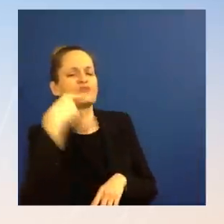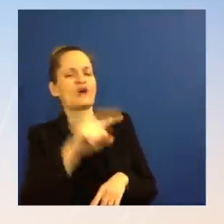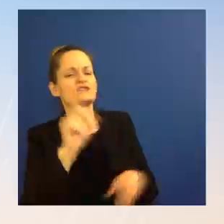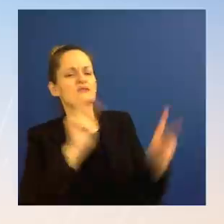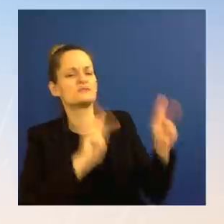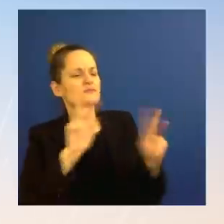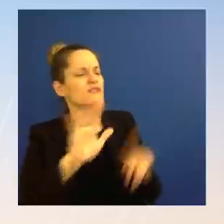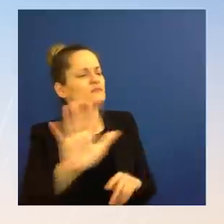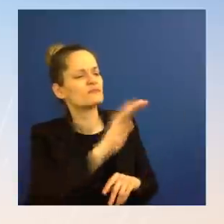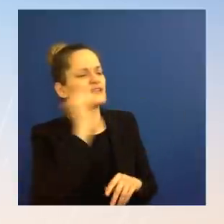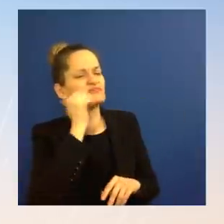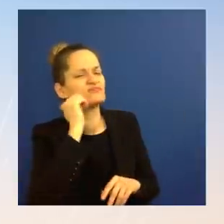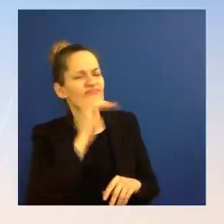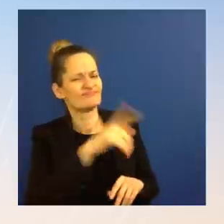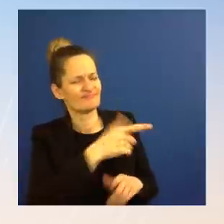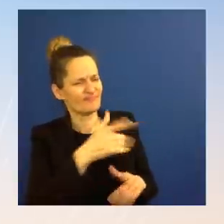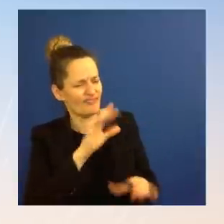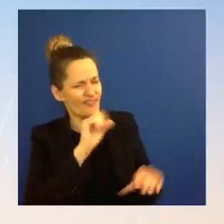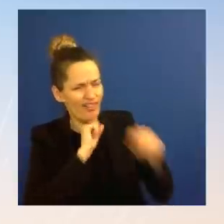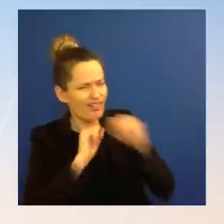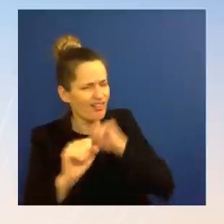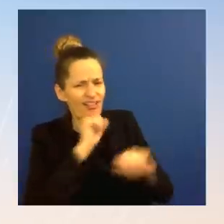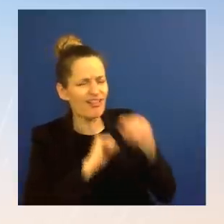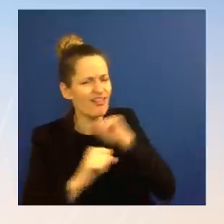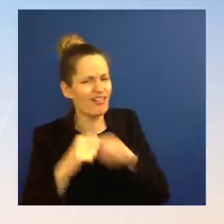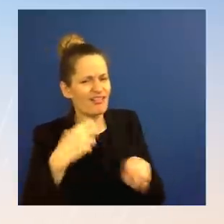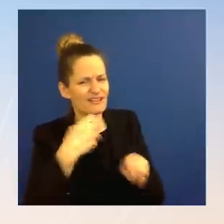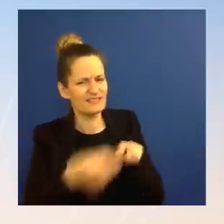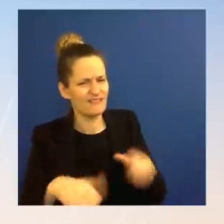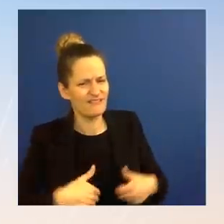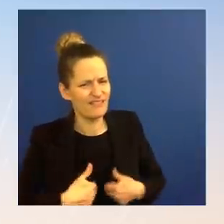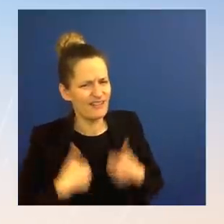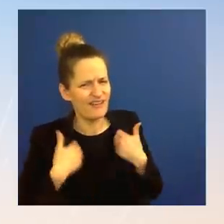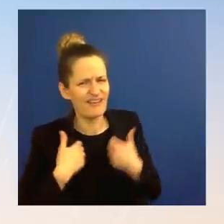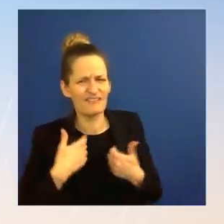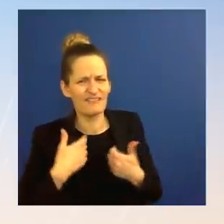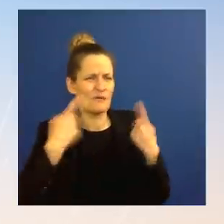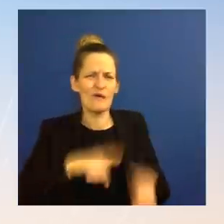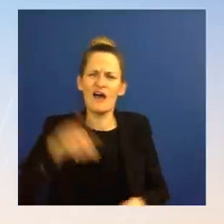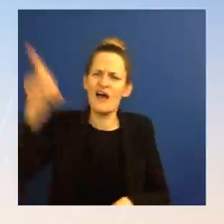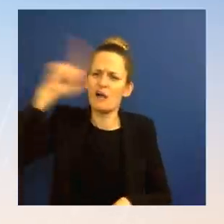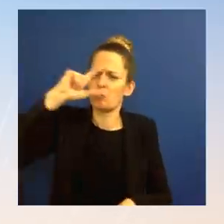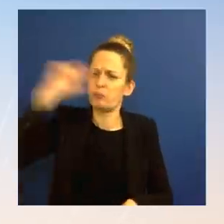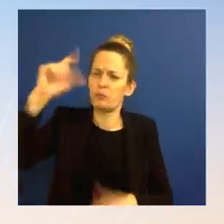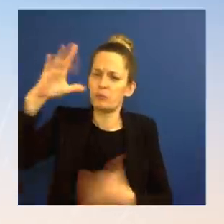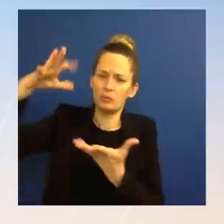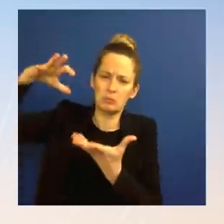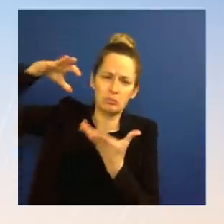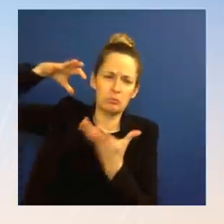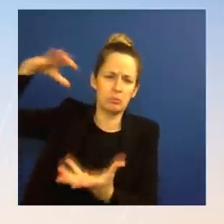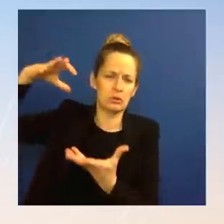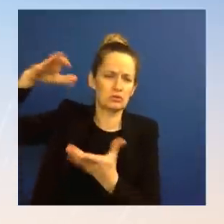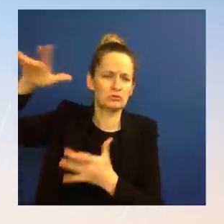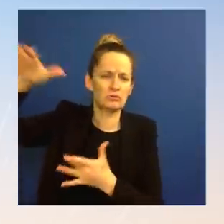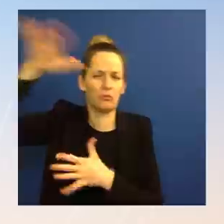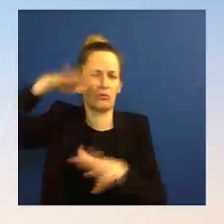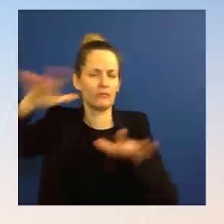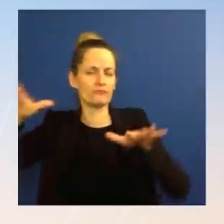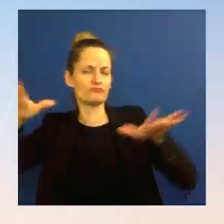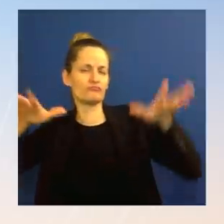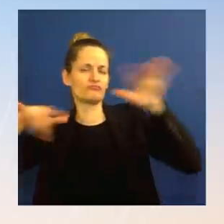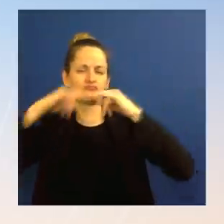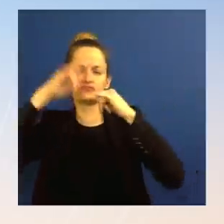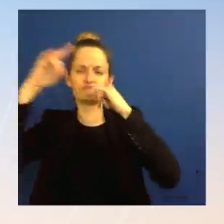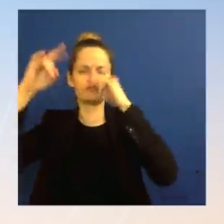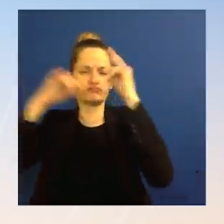personally, is there a worry that that's going to consolidate his support within the country rather than make him, rather than diminish him? Ms. Well,